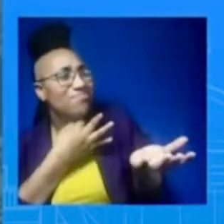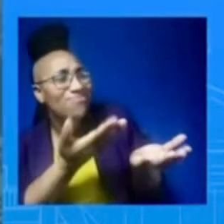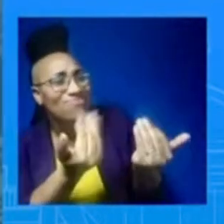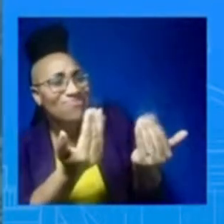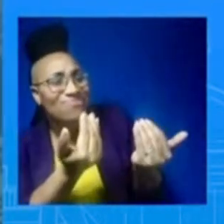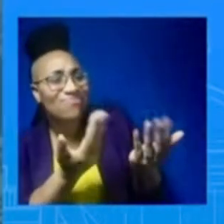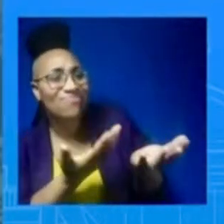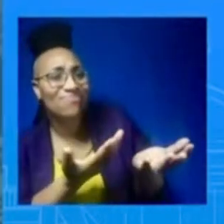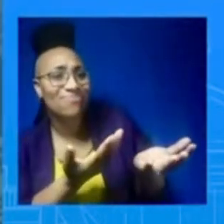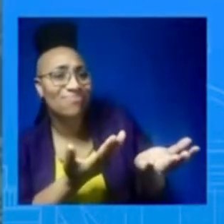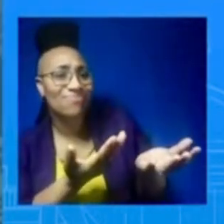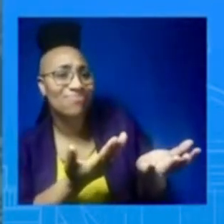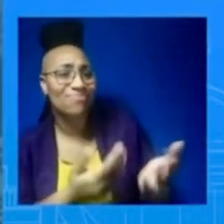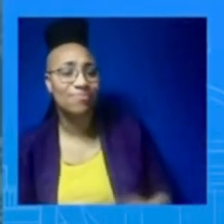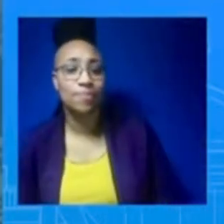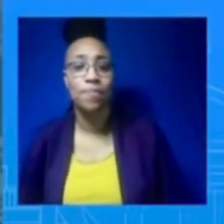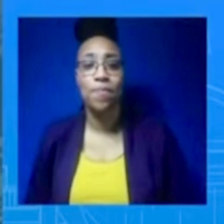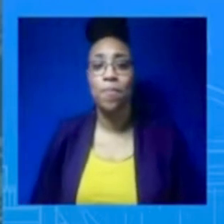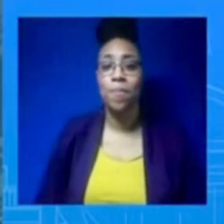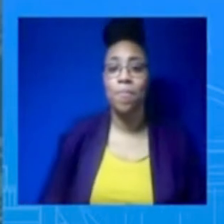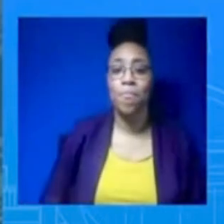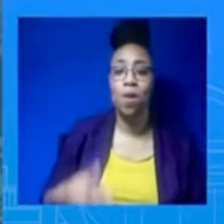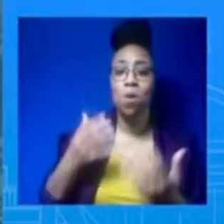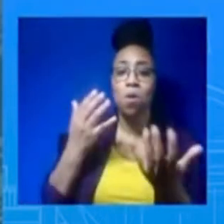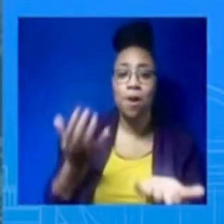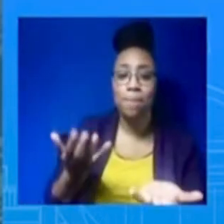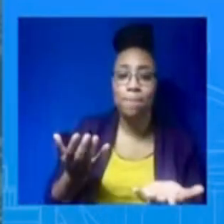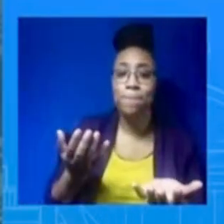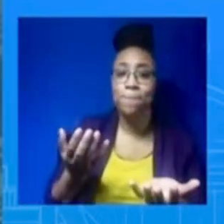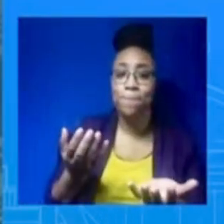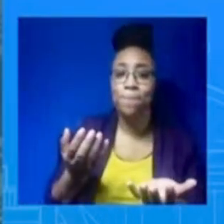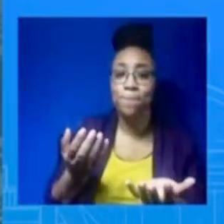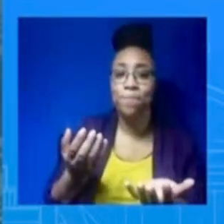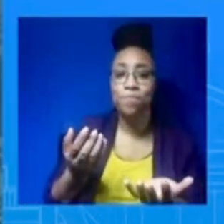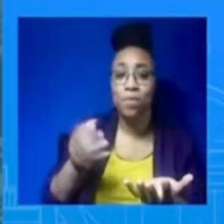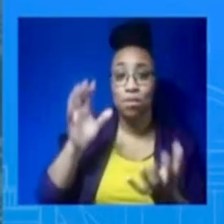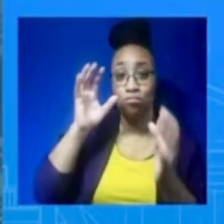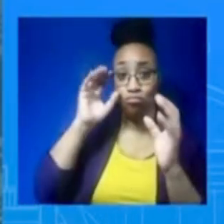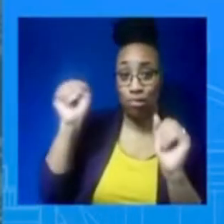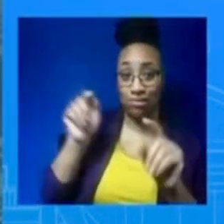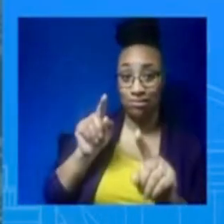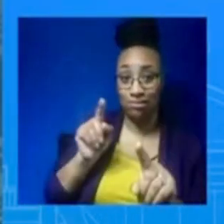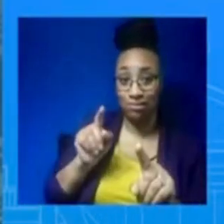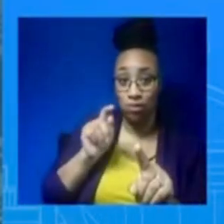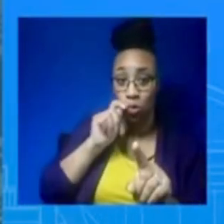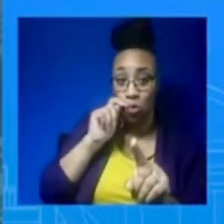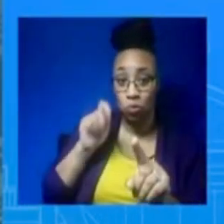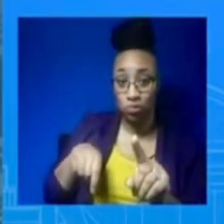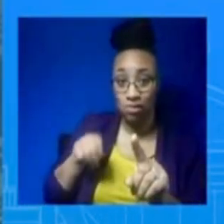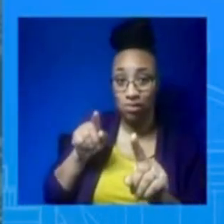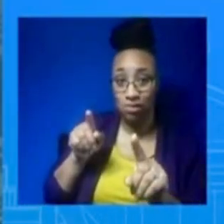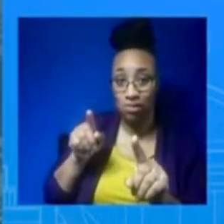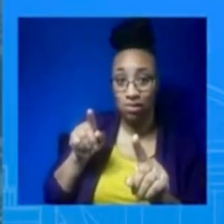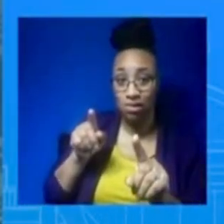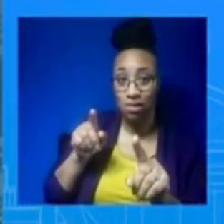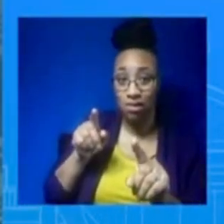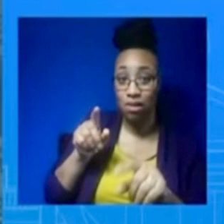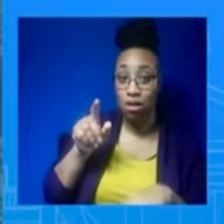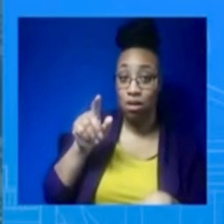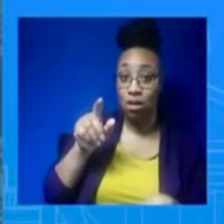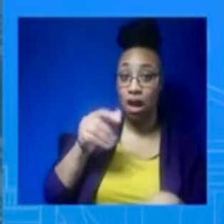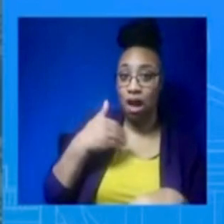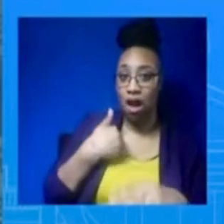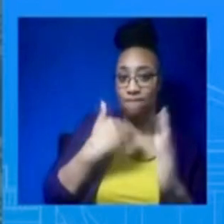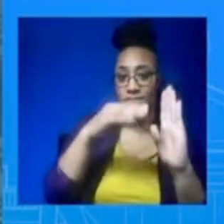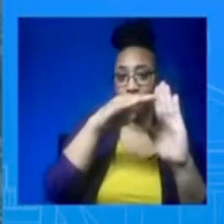Mr. Zlonsky on his 10-point proposal. I think you're all familiar with that. And he asked if the United States could devote some of our team to